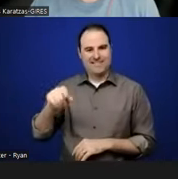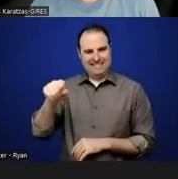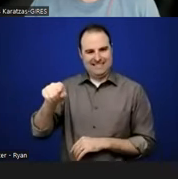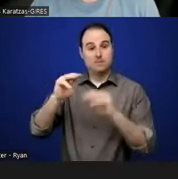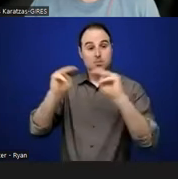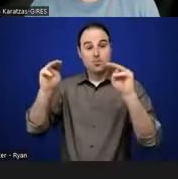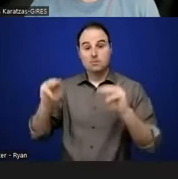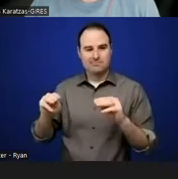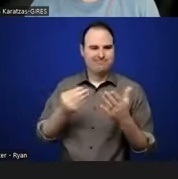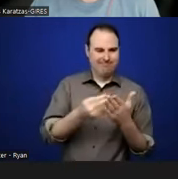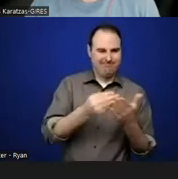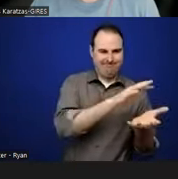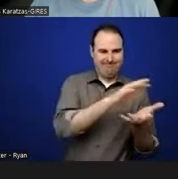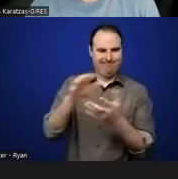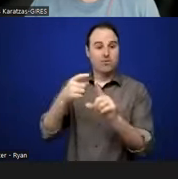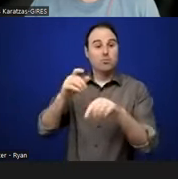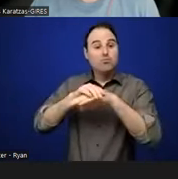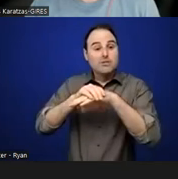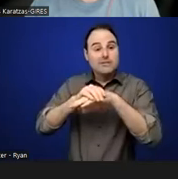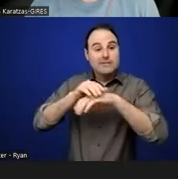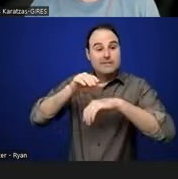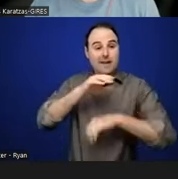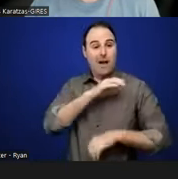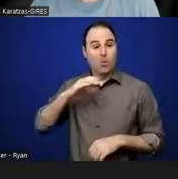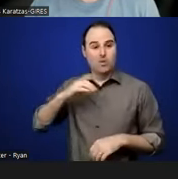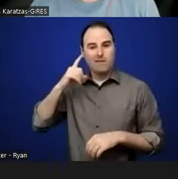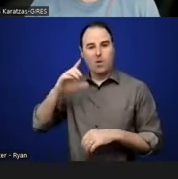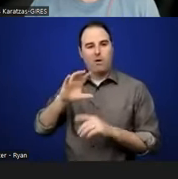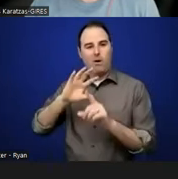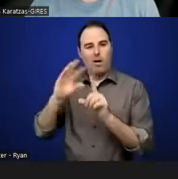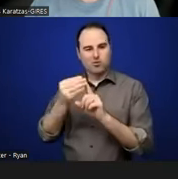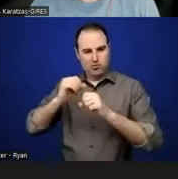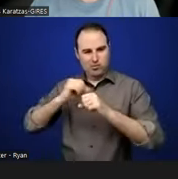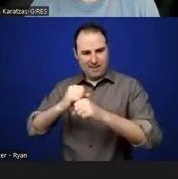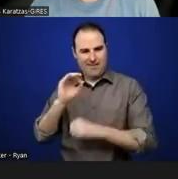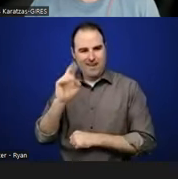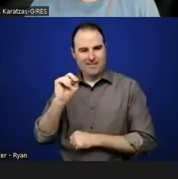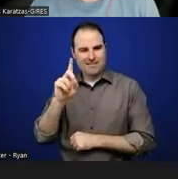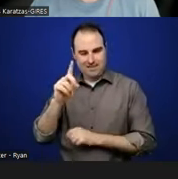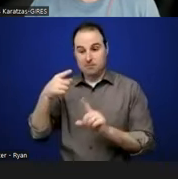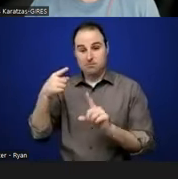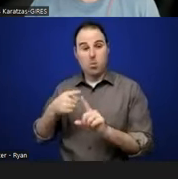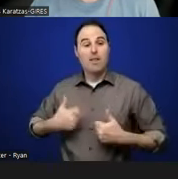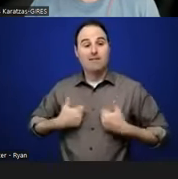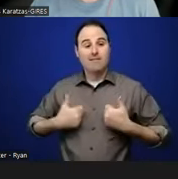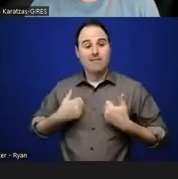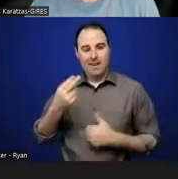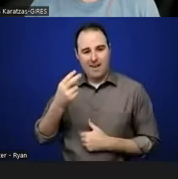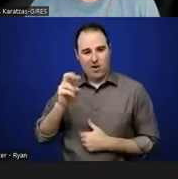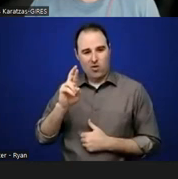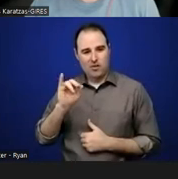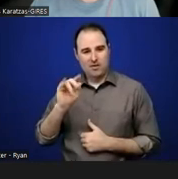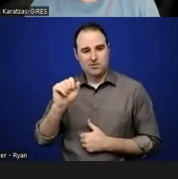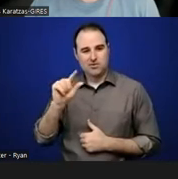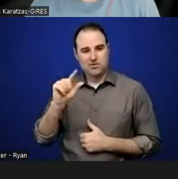from the British Council to do cultural protection fund, um, something on living heritage. And I guess, um, I finding